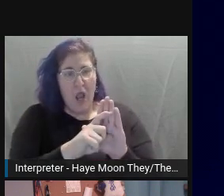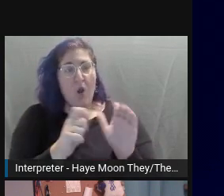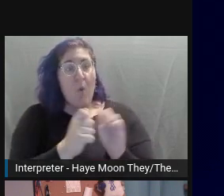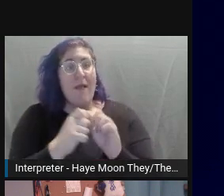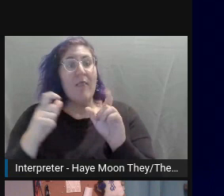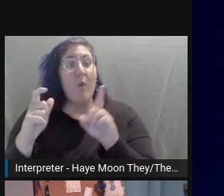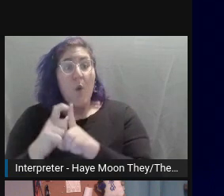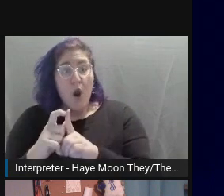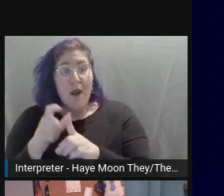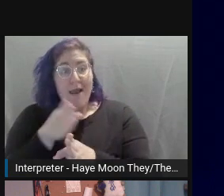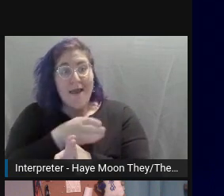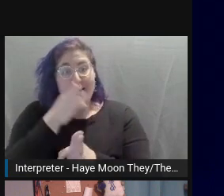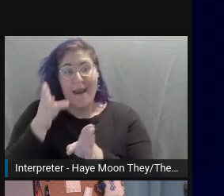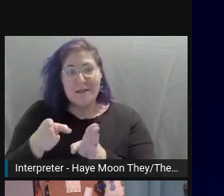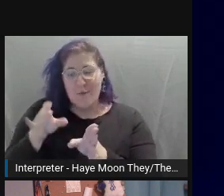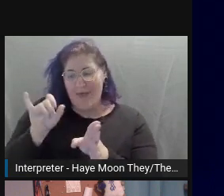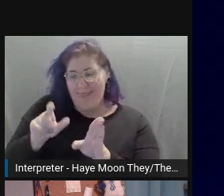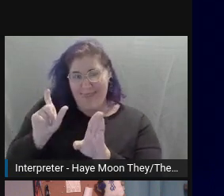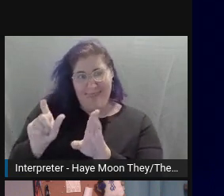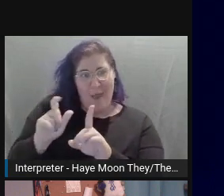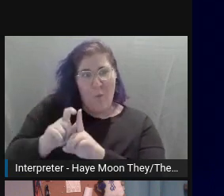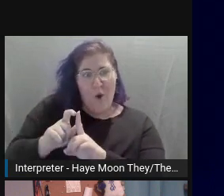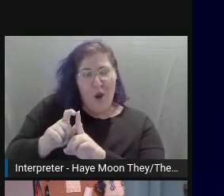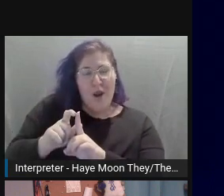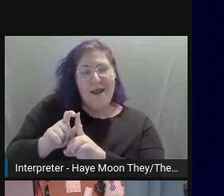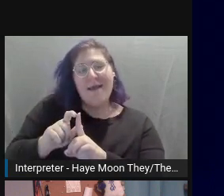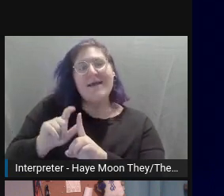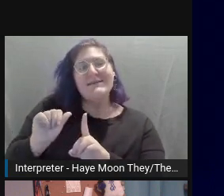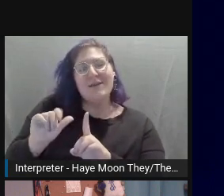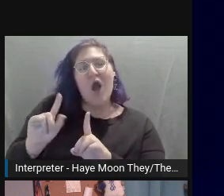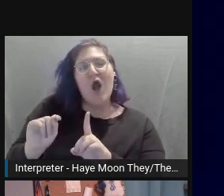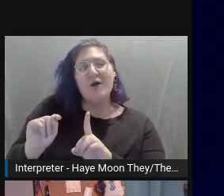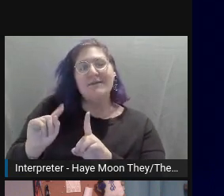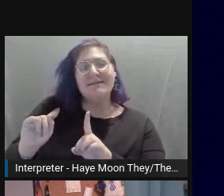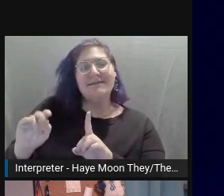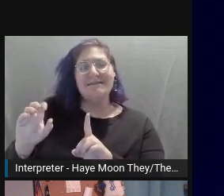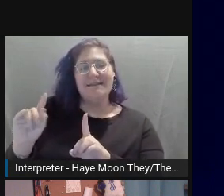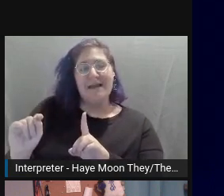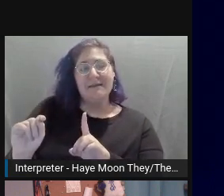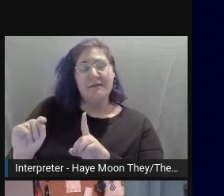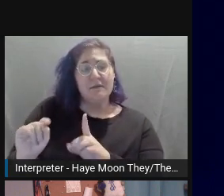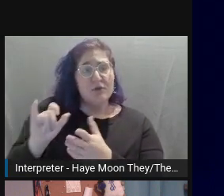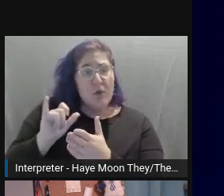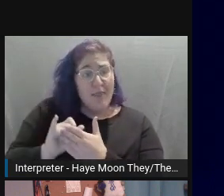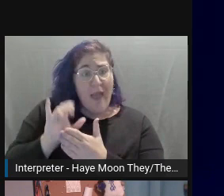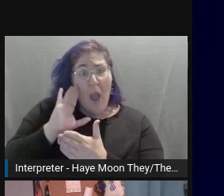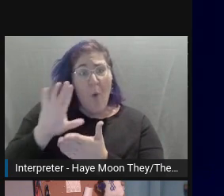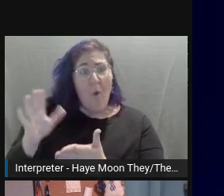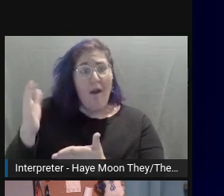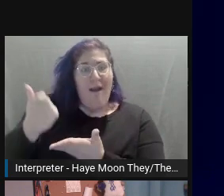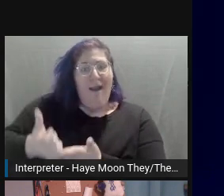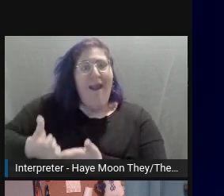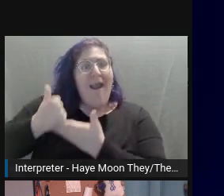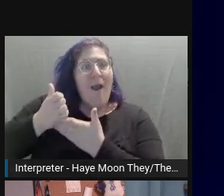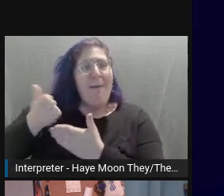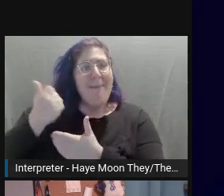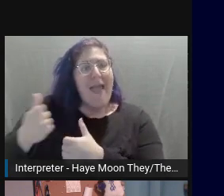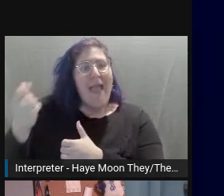So, alt text can still be circumstantially beneficial for any user who simply happens to land on your site at the wrong time.